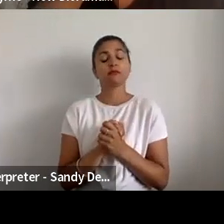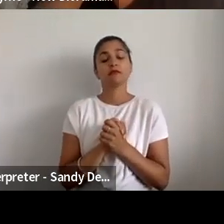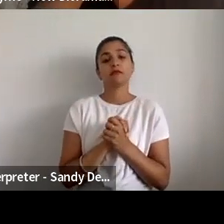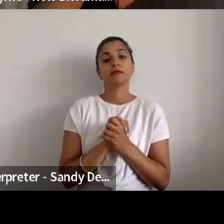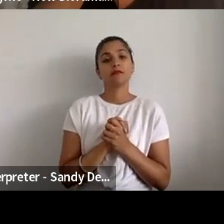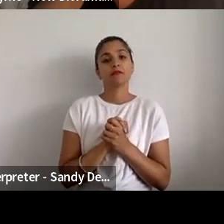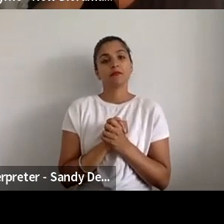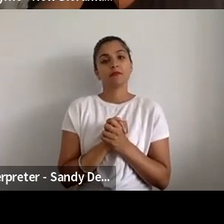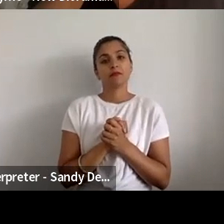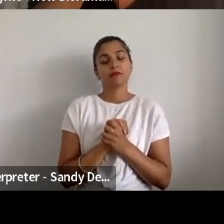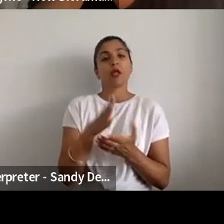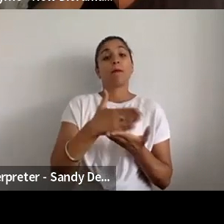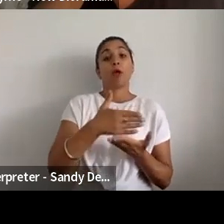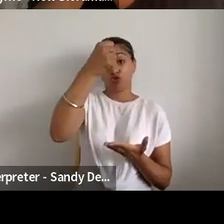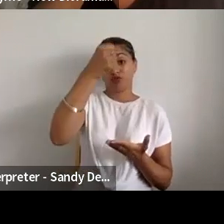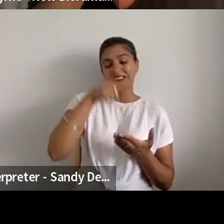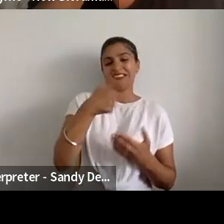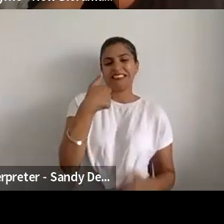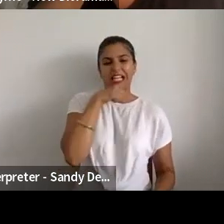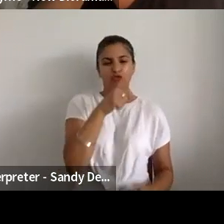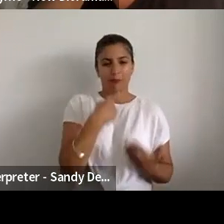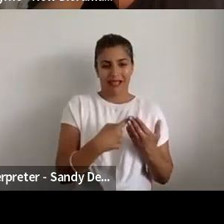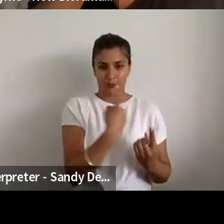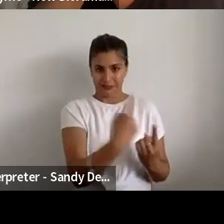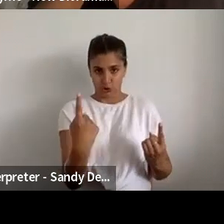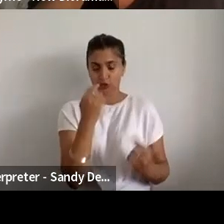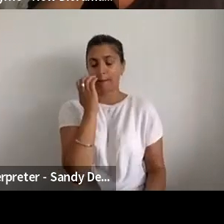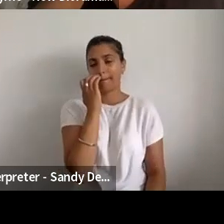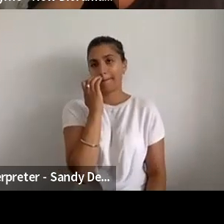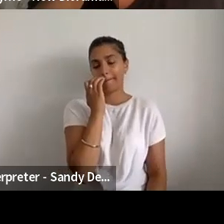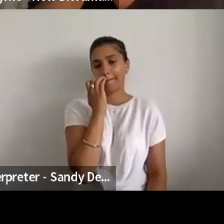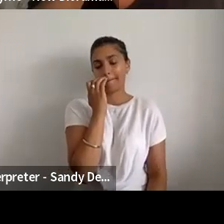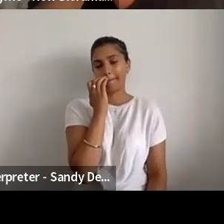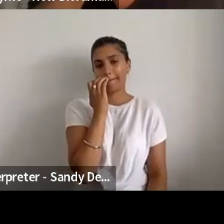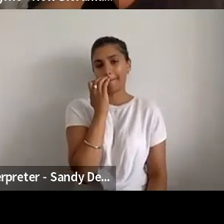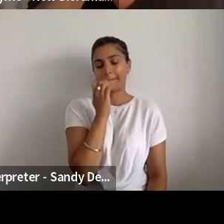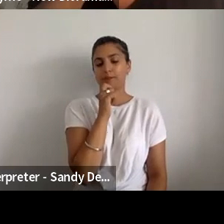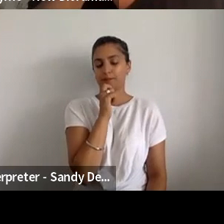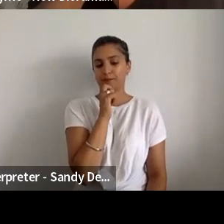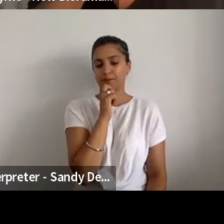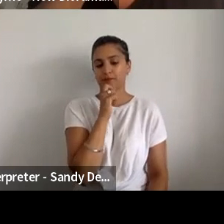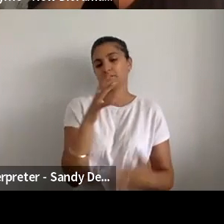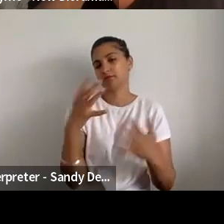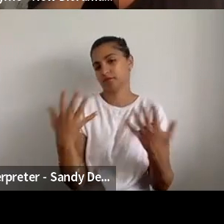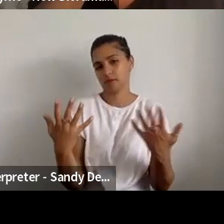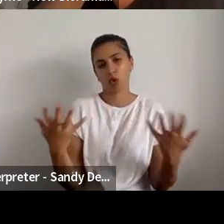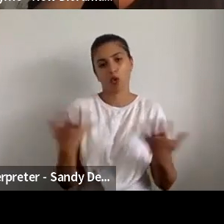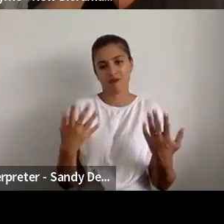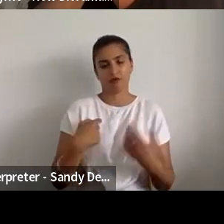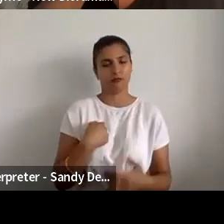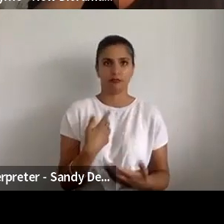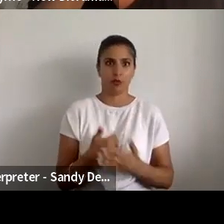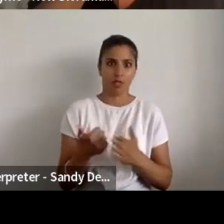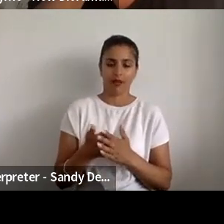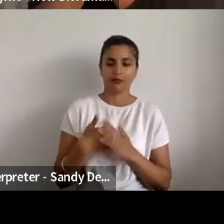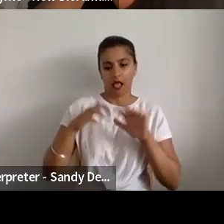So yeah the bursaries were 600 pounds and each and as people who write a lot of funding applications